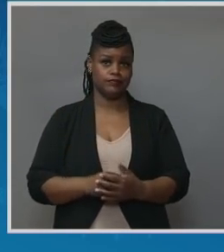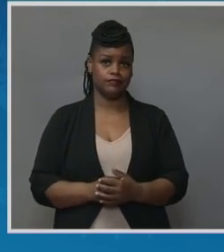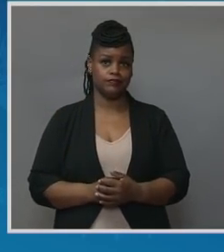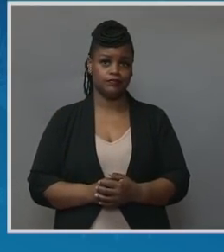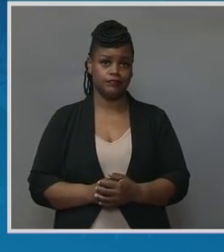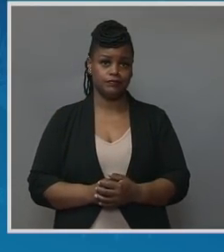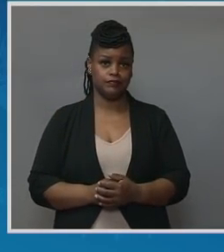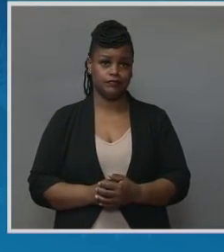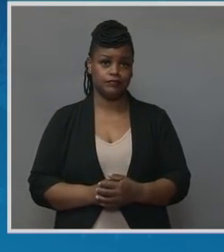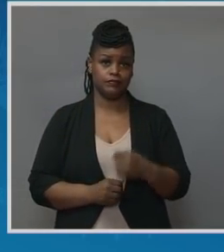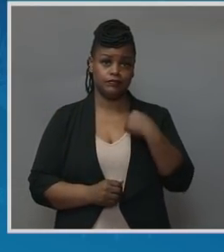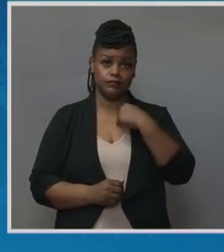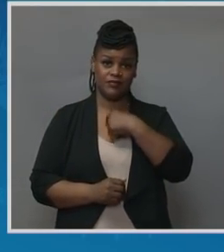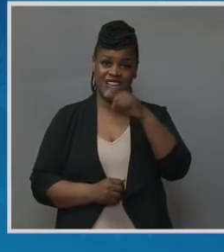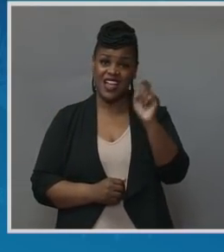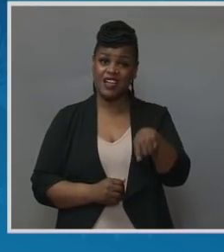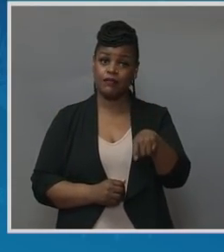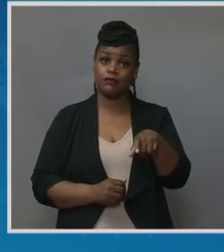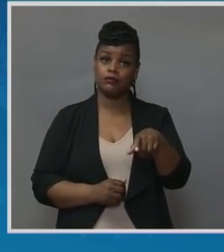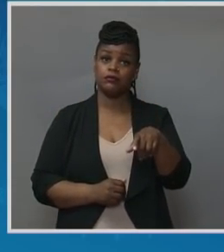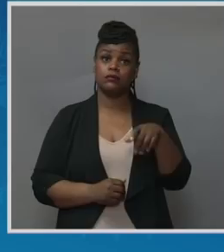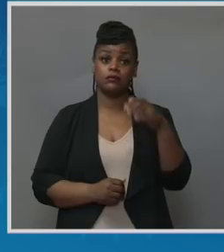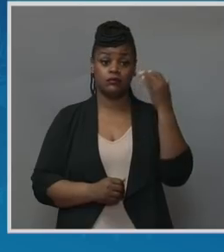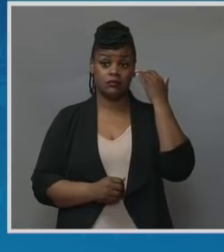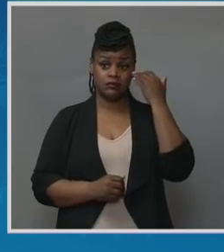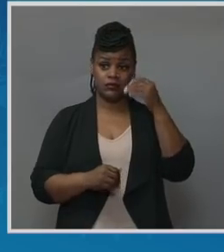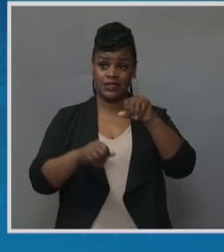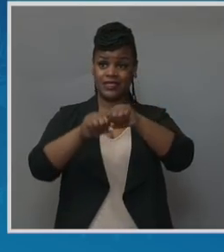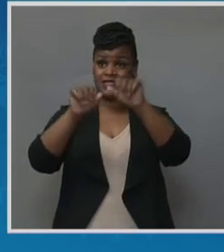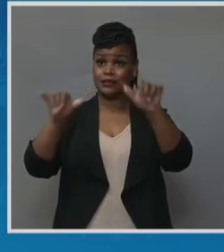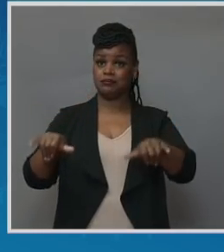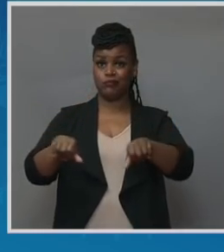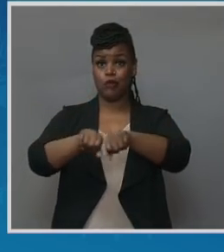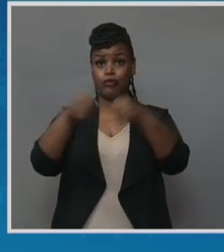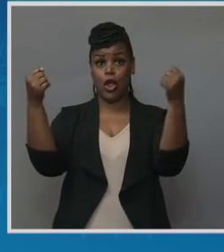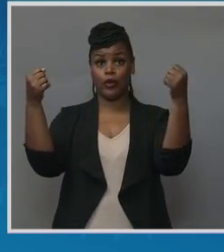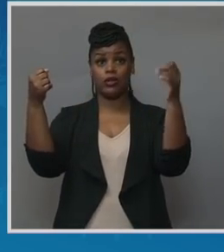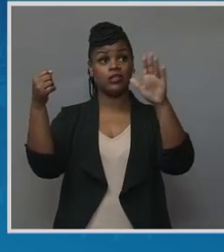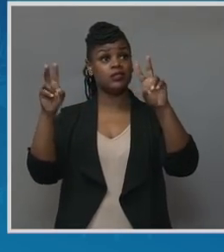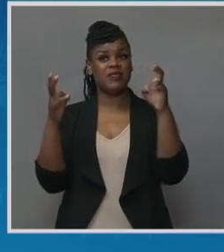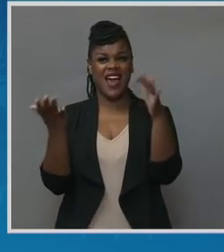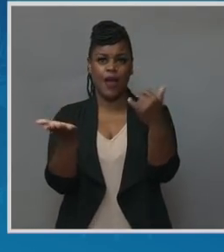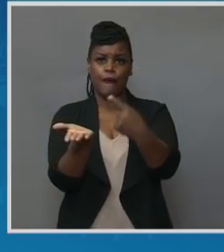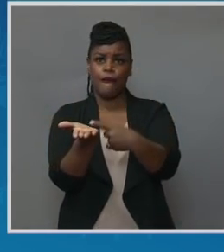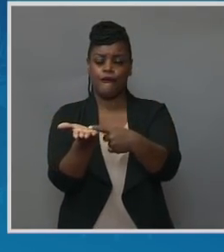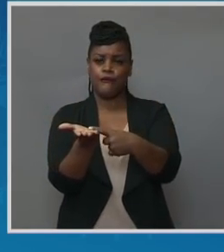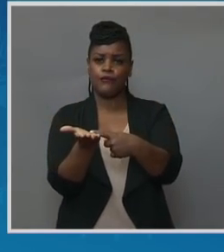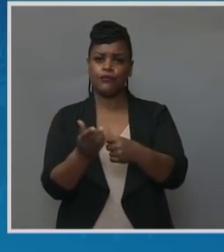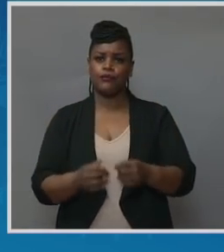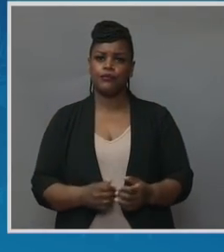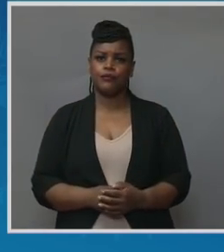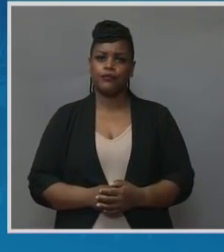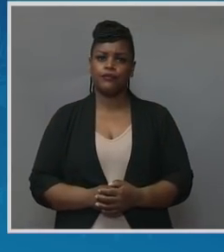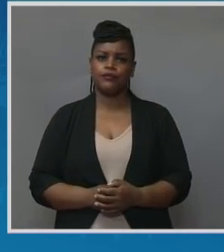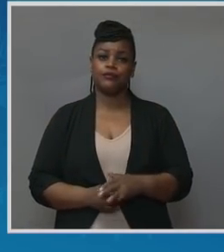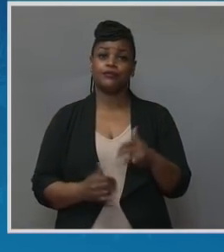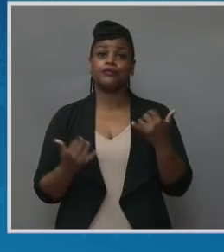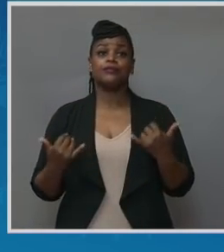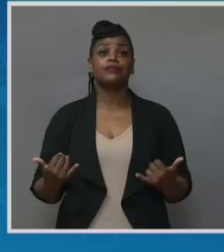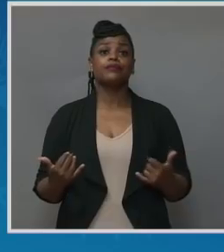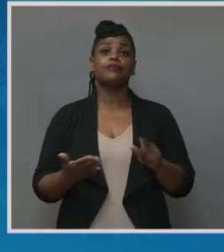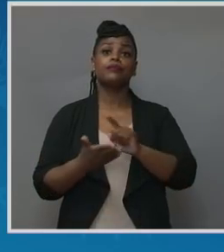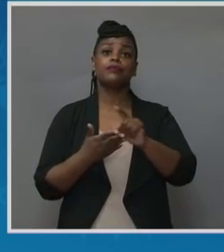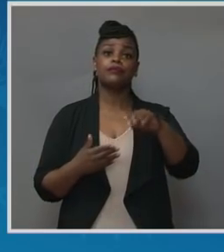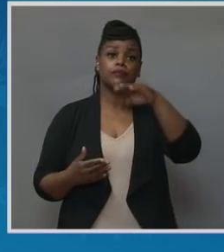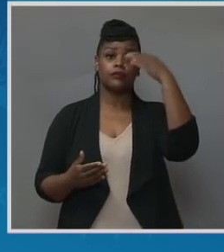systems. Which brings me to the topic of this moment. This week is Black Maternal Health Week.